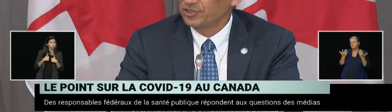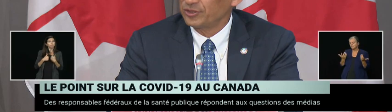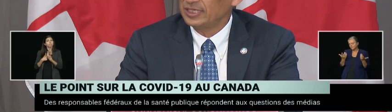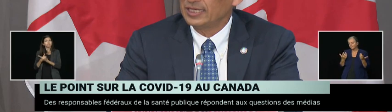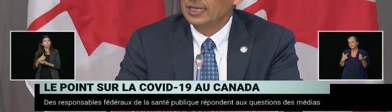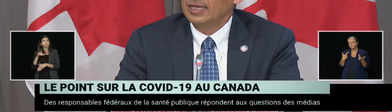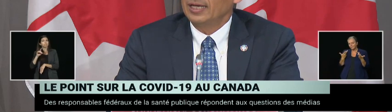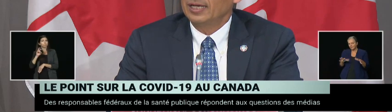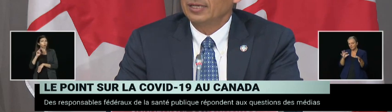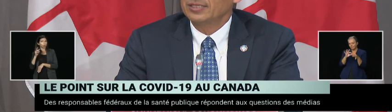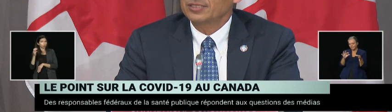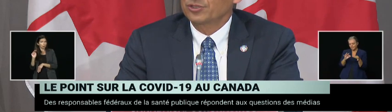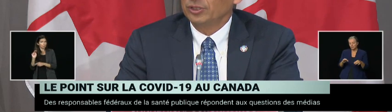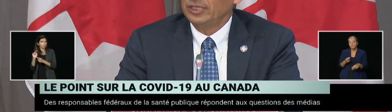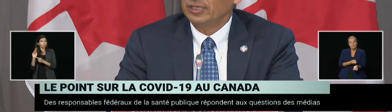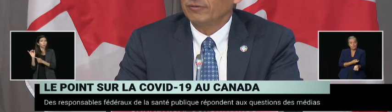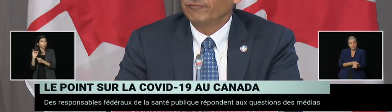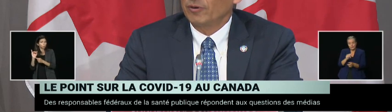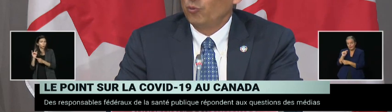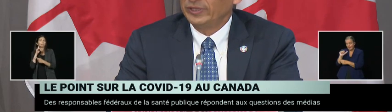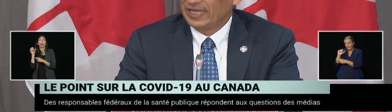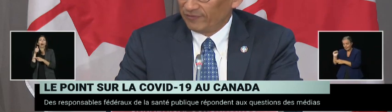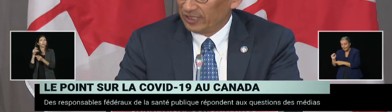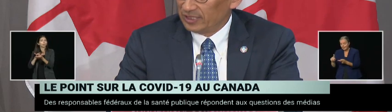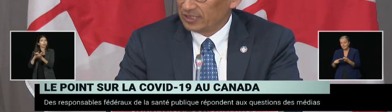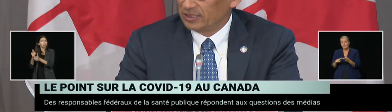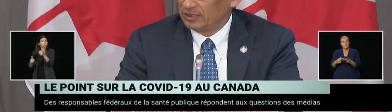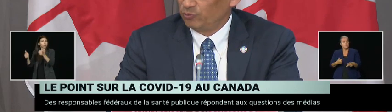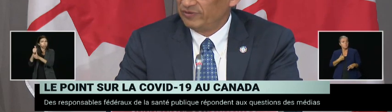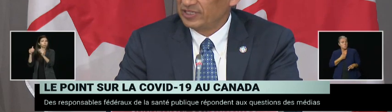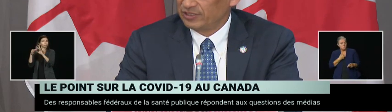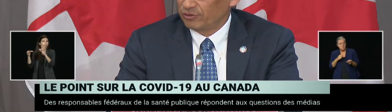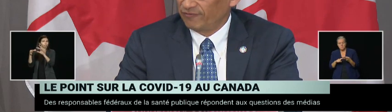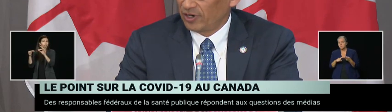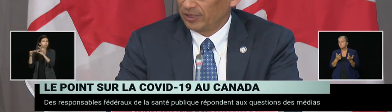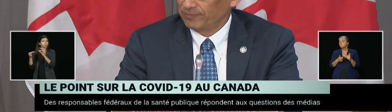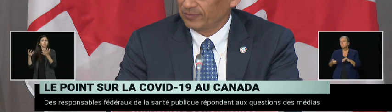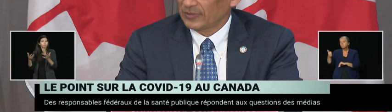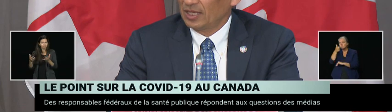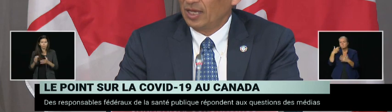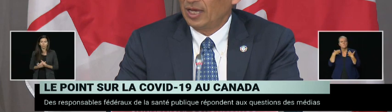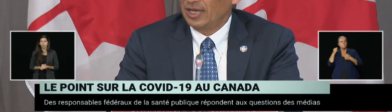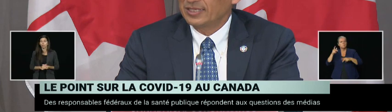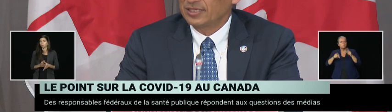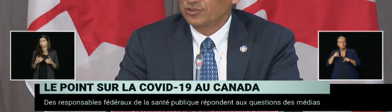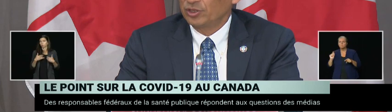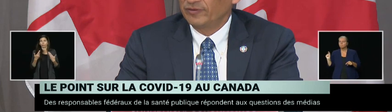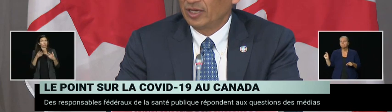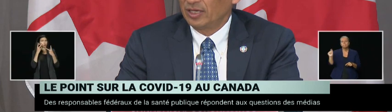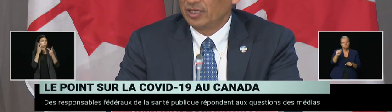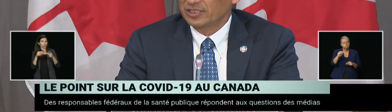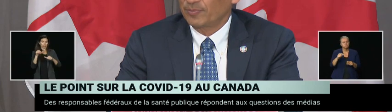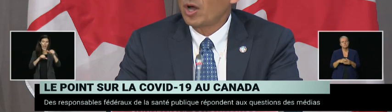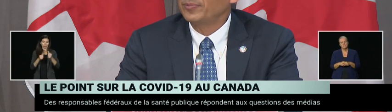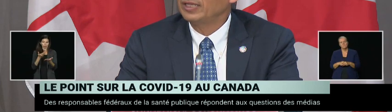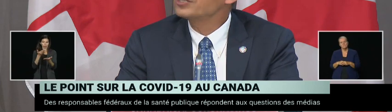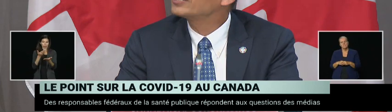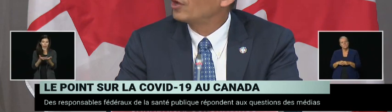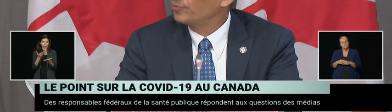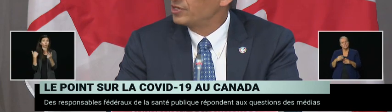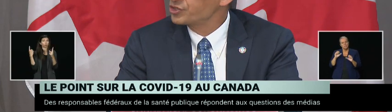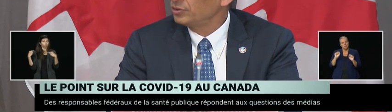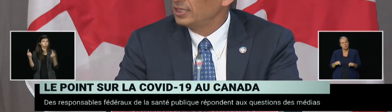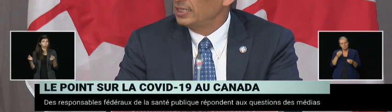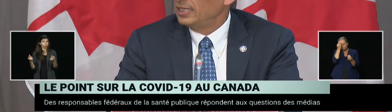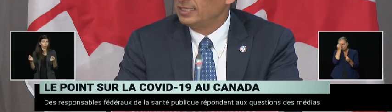across the country, certainly from the evidence that we've seen so far, as a population